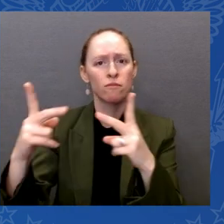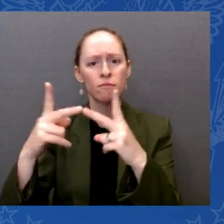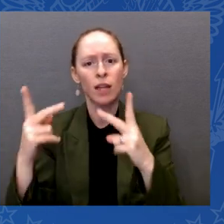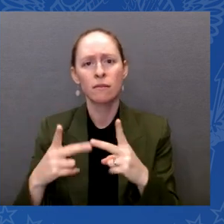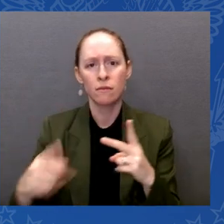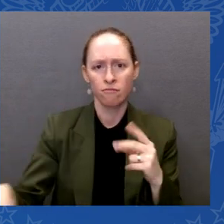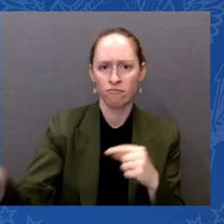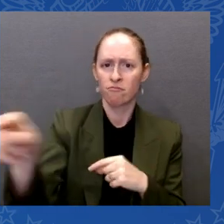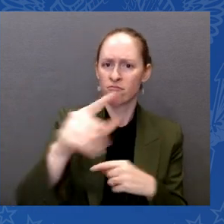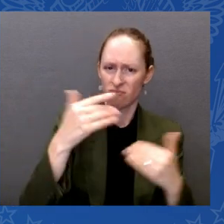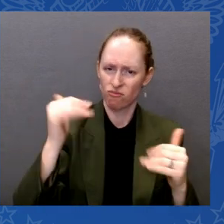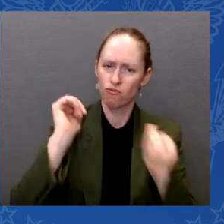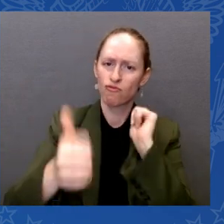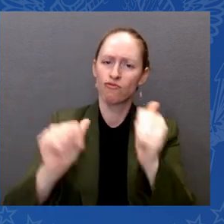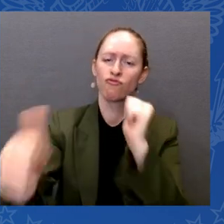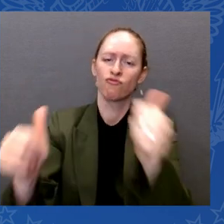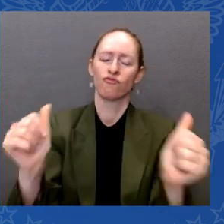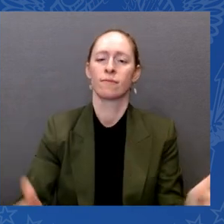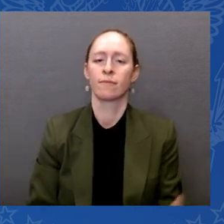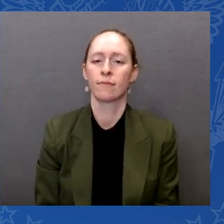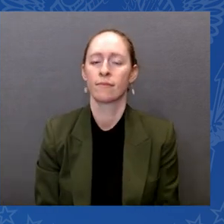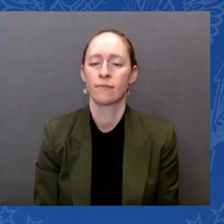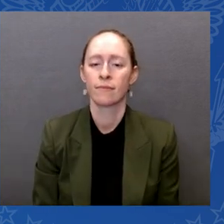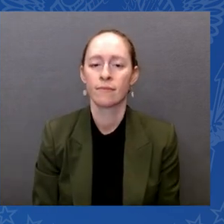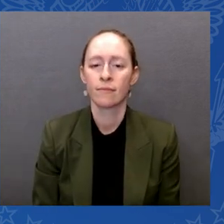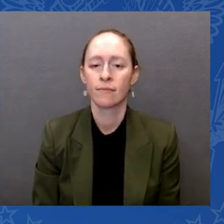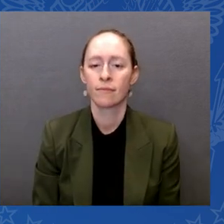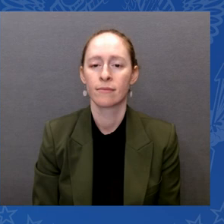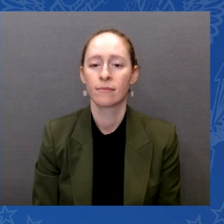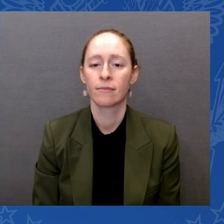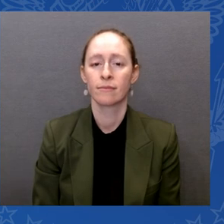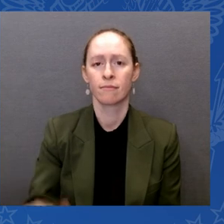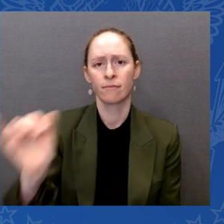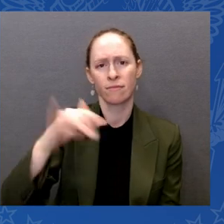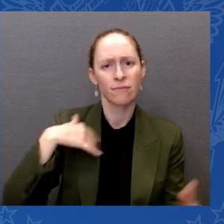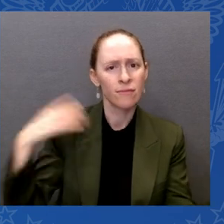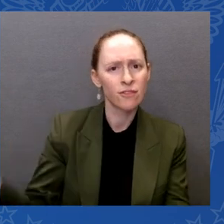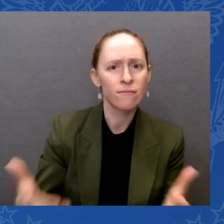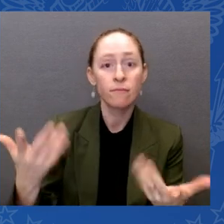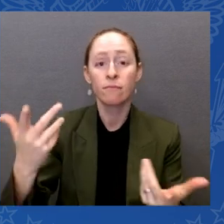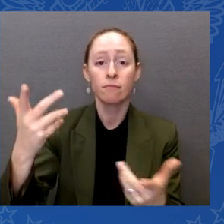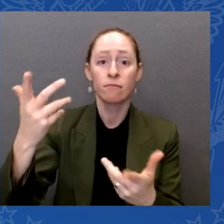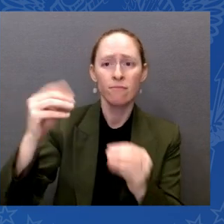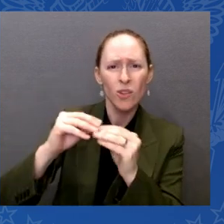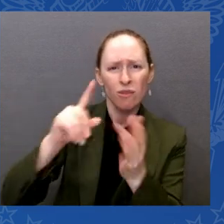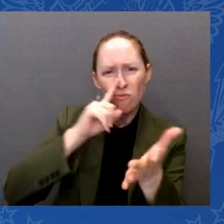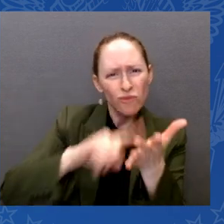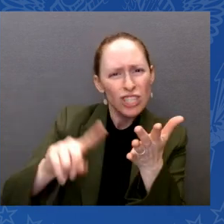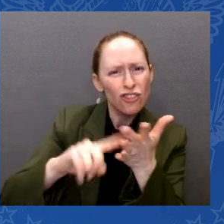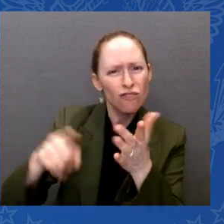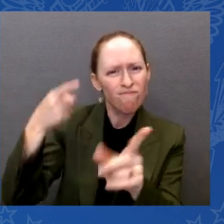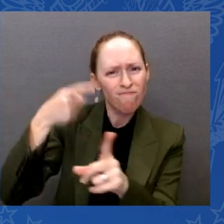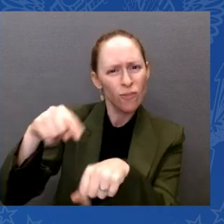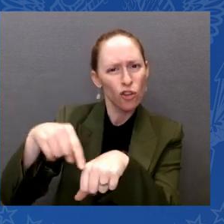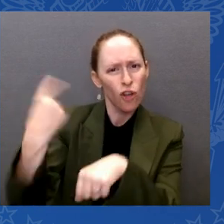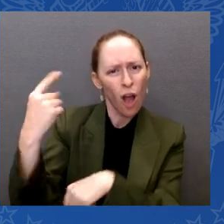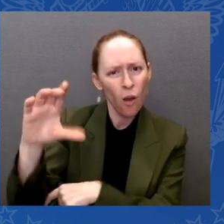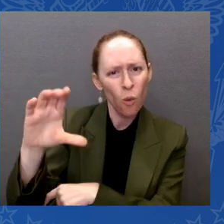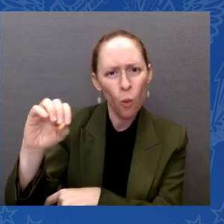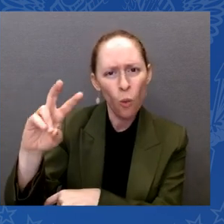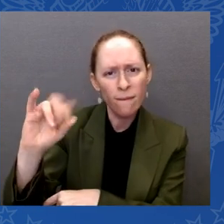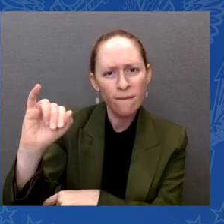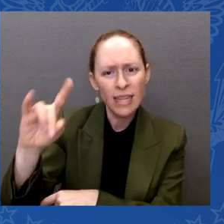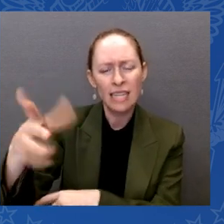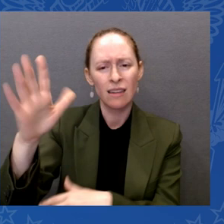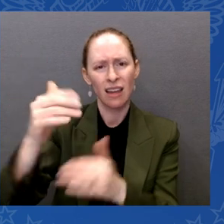understanding of long COVID and accelerate progress in prevention, diagnosis, and treatment. And I continue to